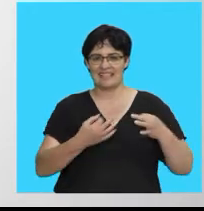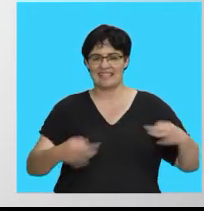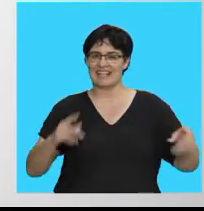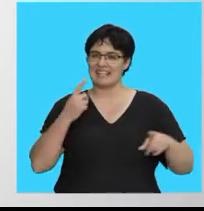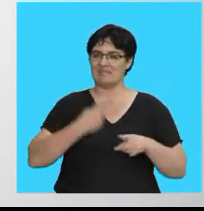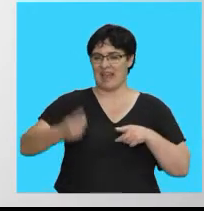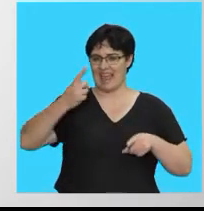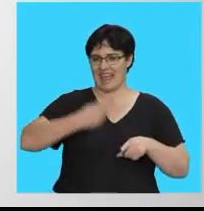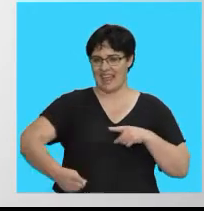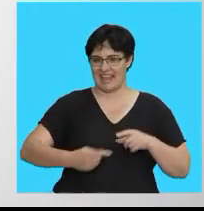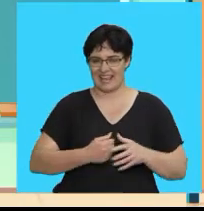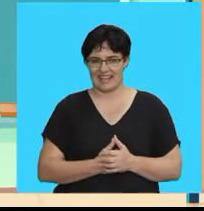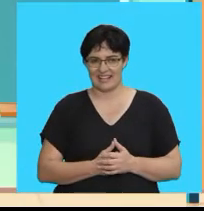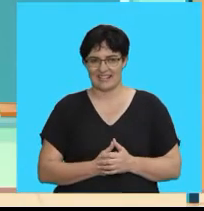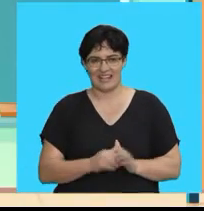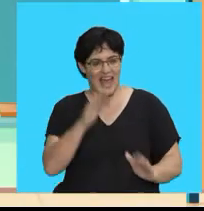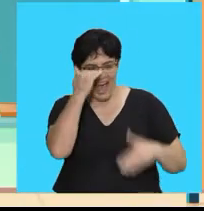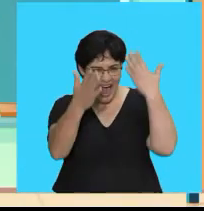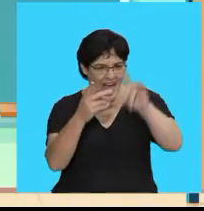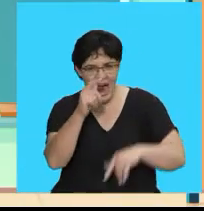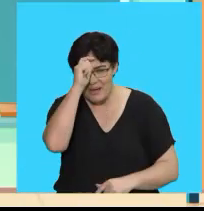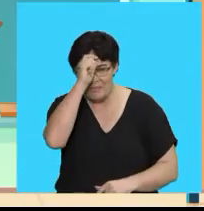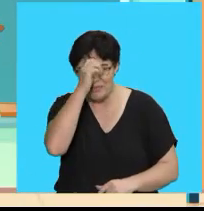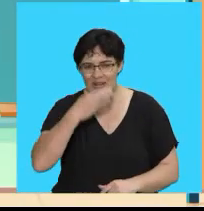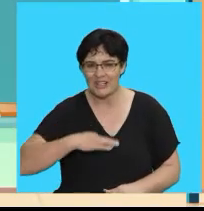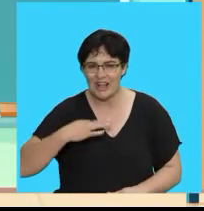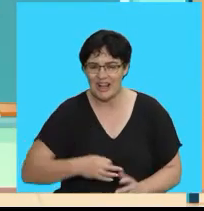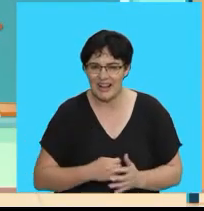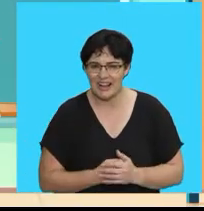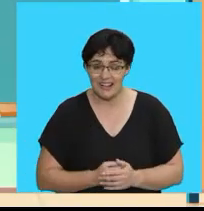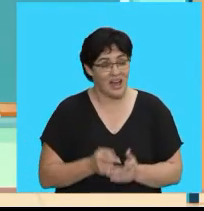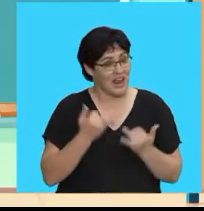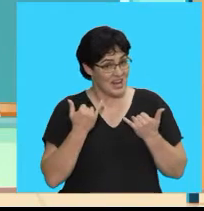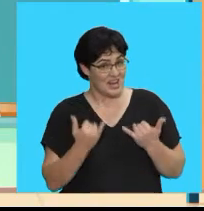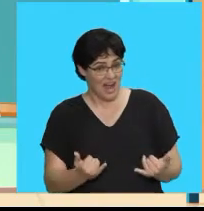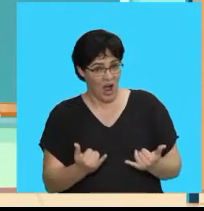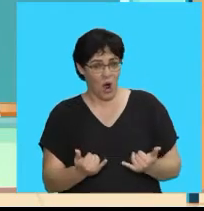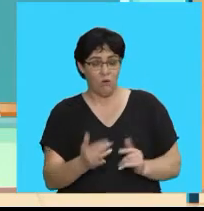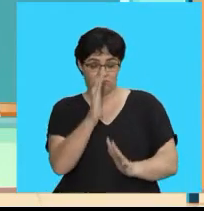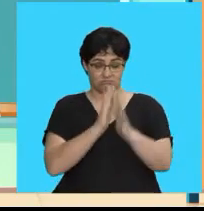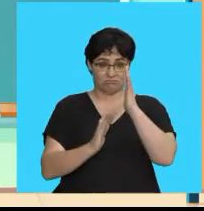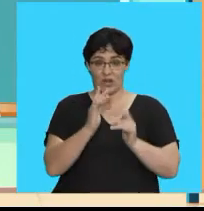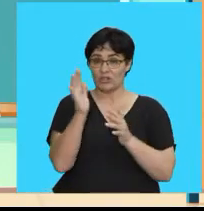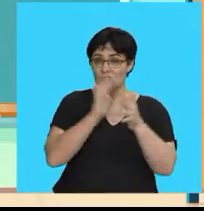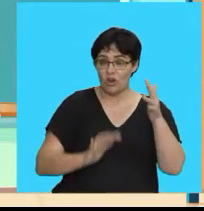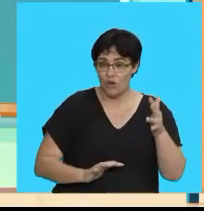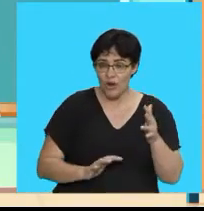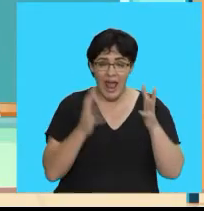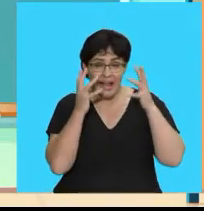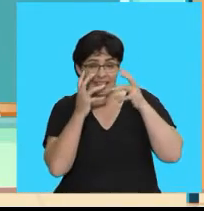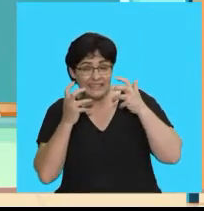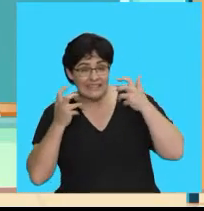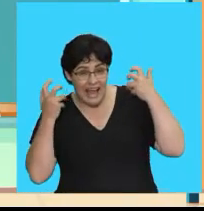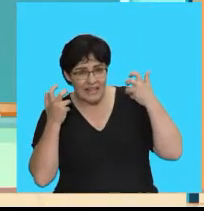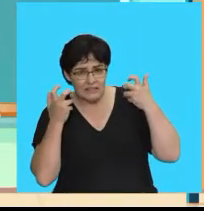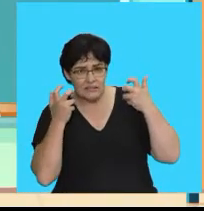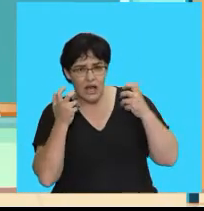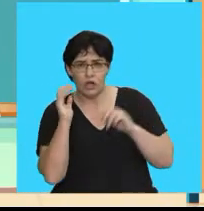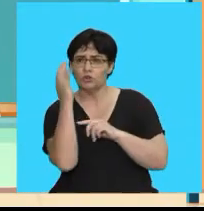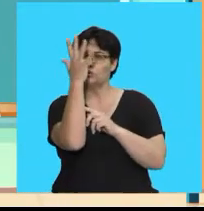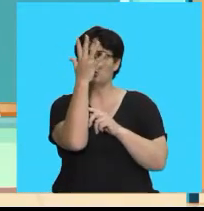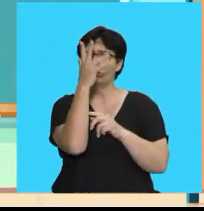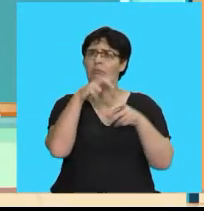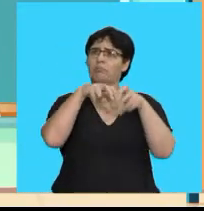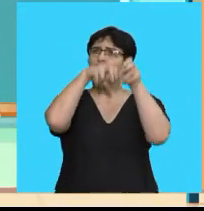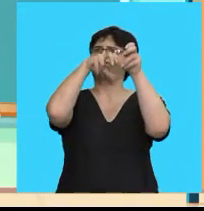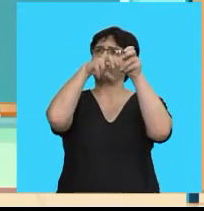Sentence play Hello boys and girls You are going to tell a story About a cat who is stuck in